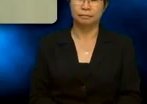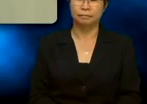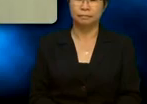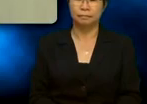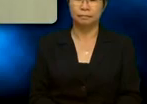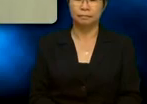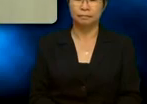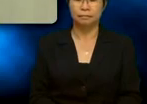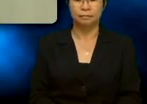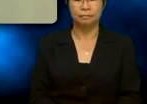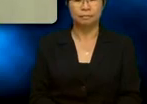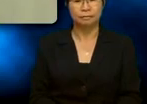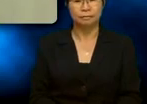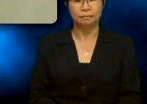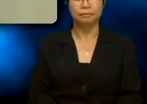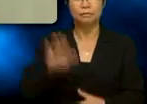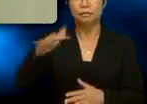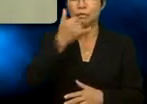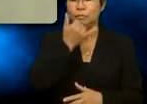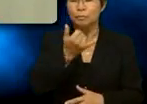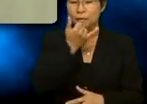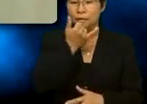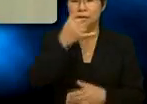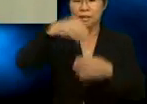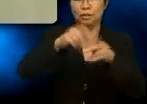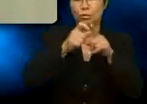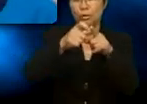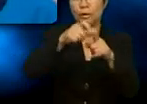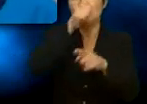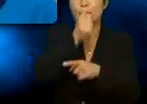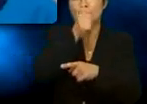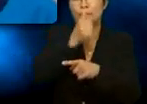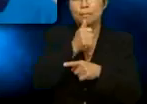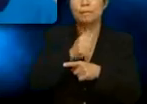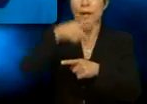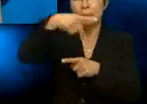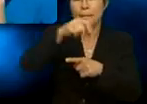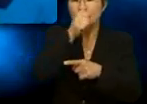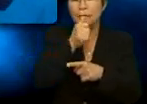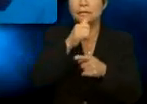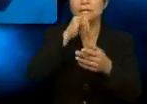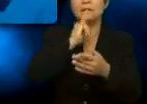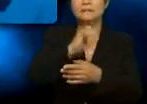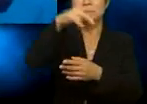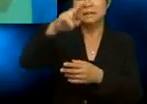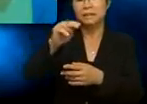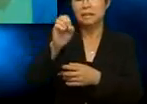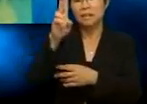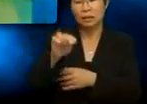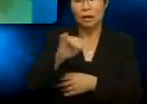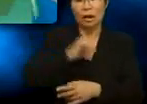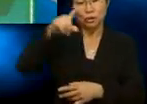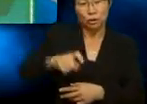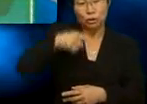Your mistake is in the word patience. Patience is a noun. Oh, I should have said be